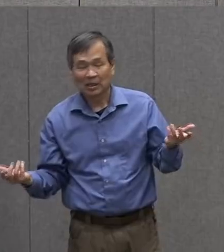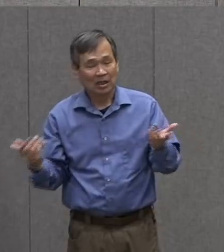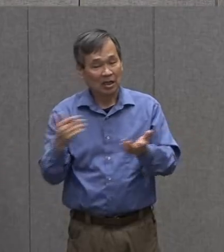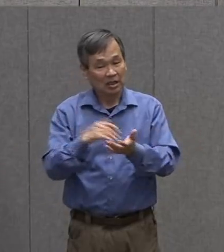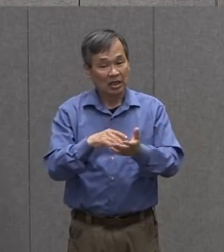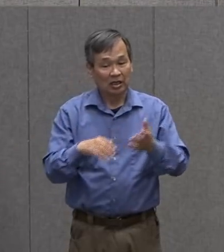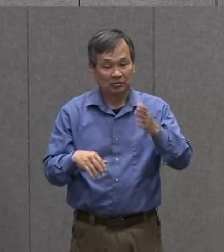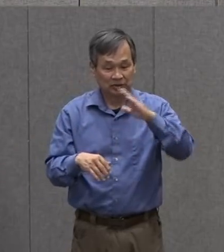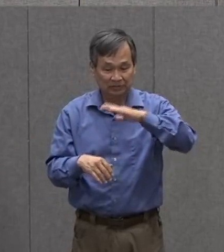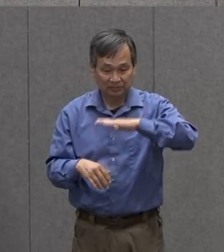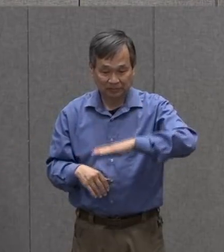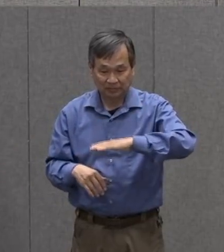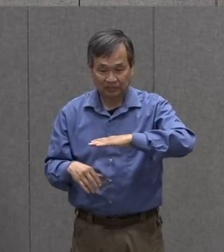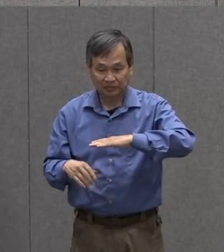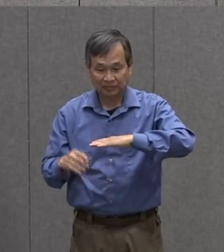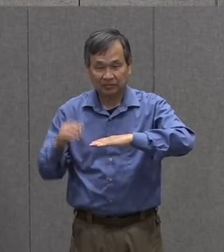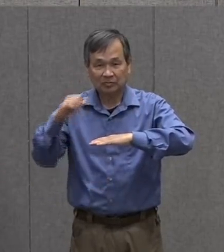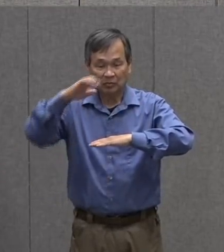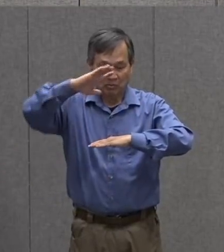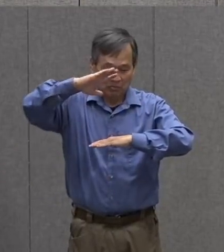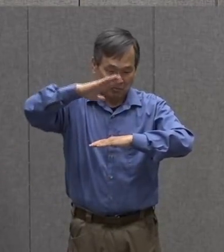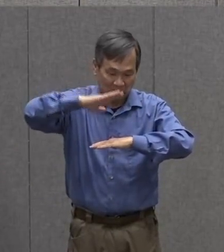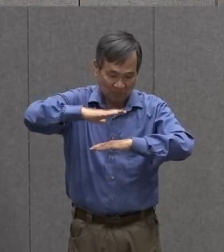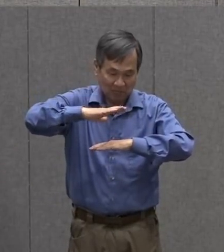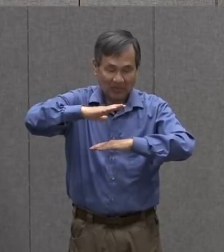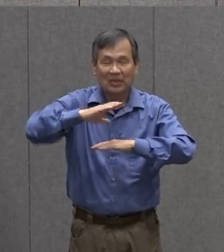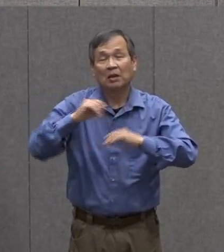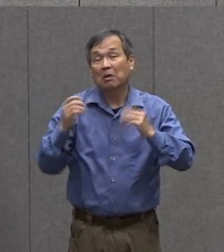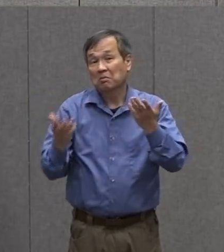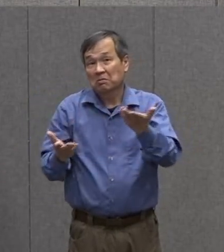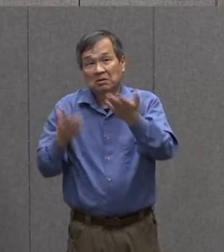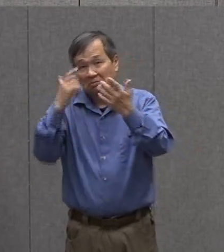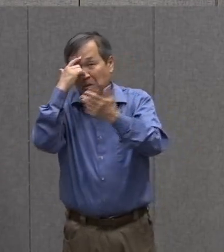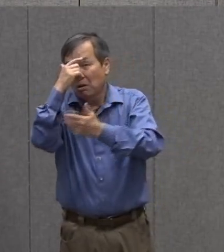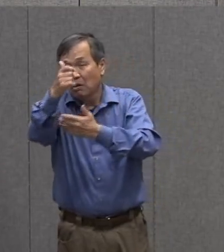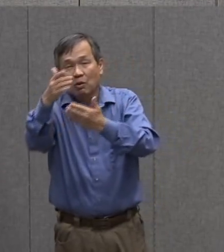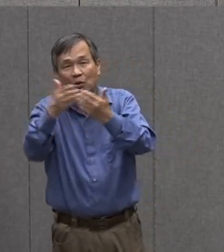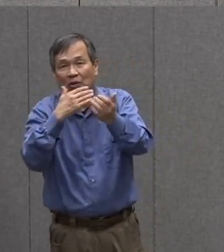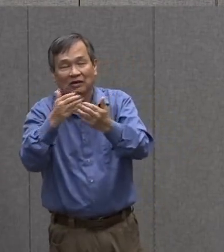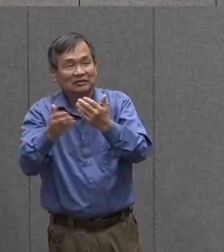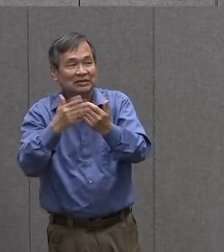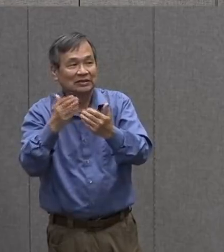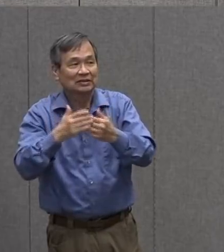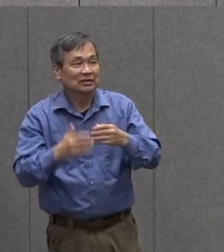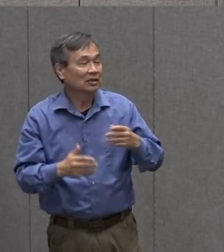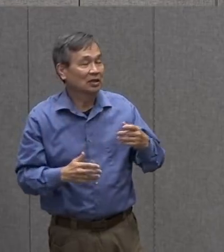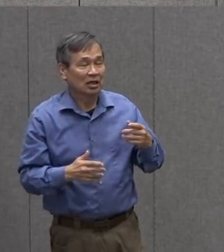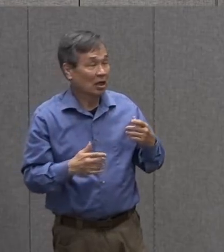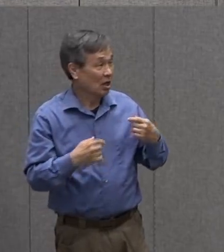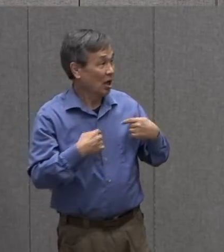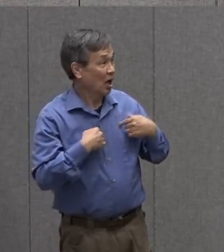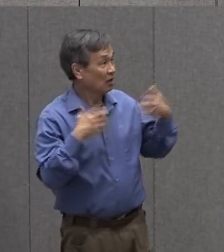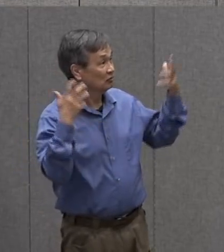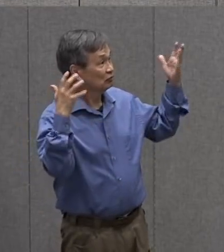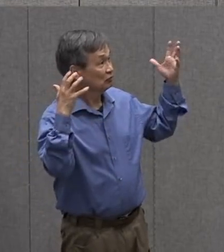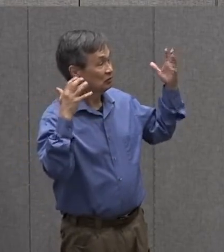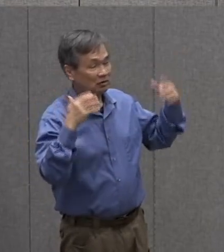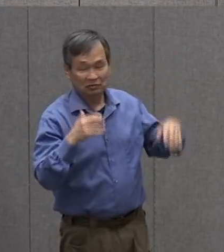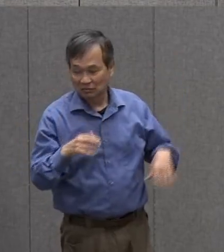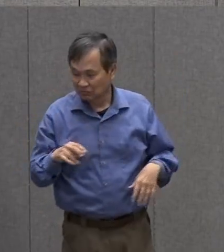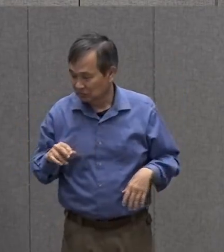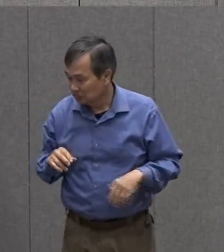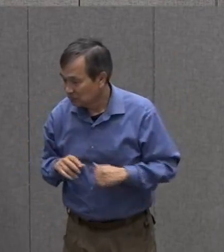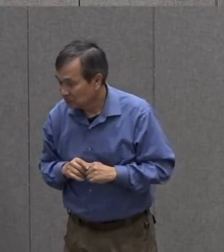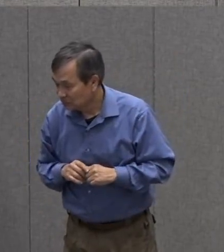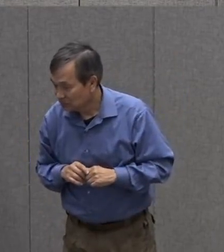the table and hold down with one hand if that works better for you that's okay too i got it i think well you sure did when you